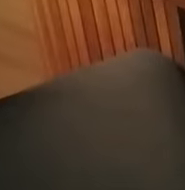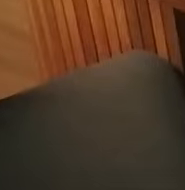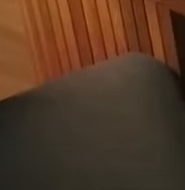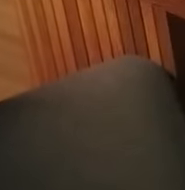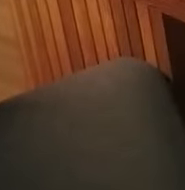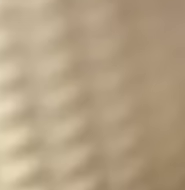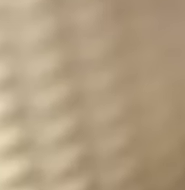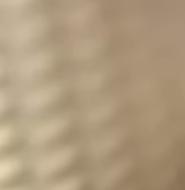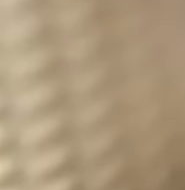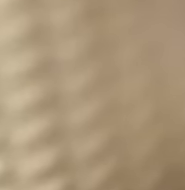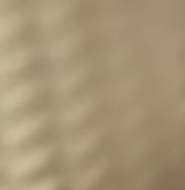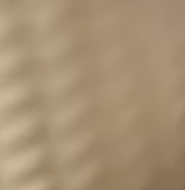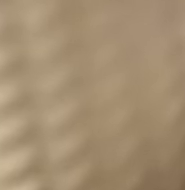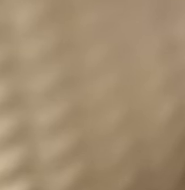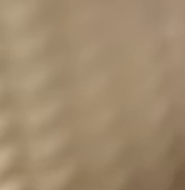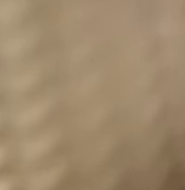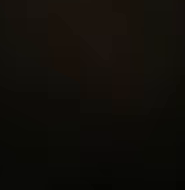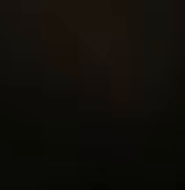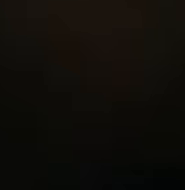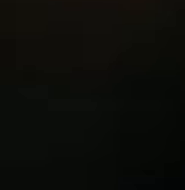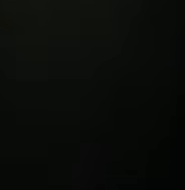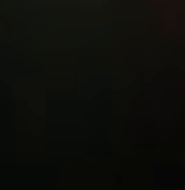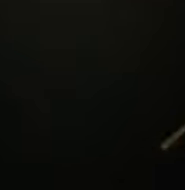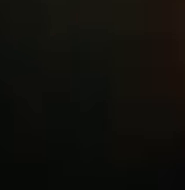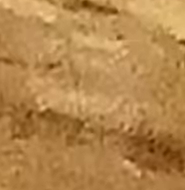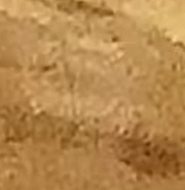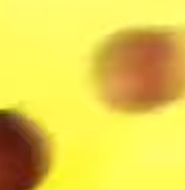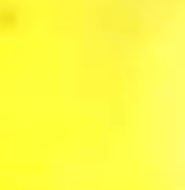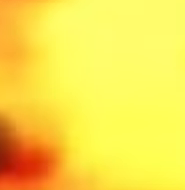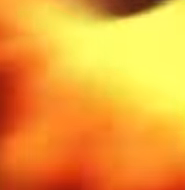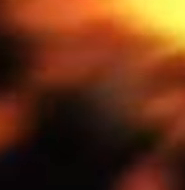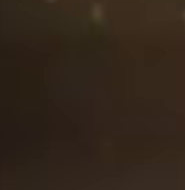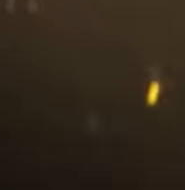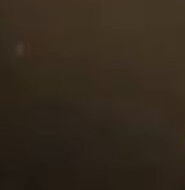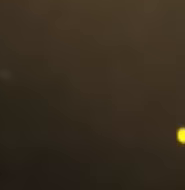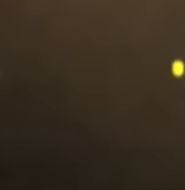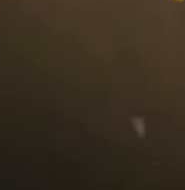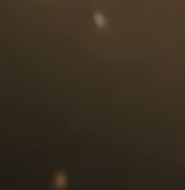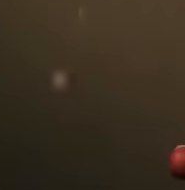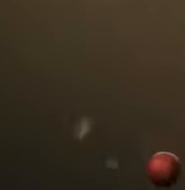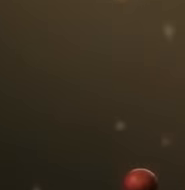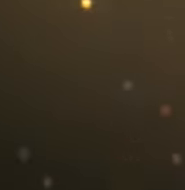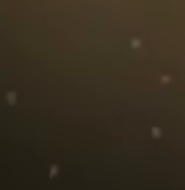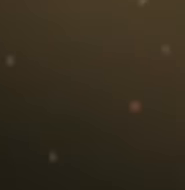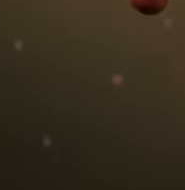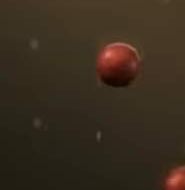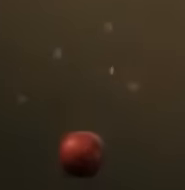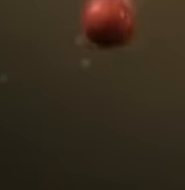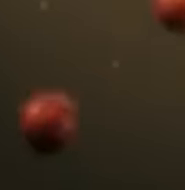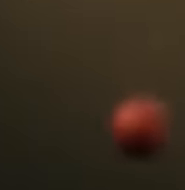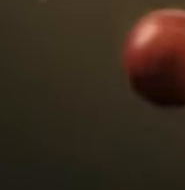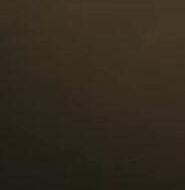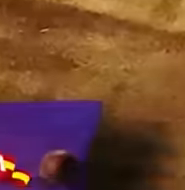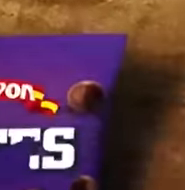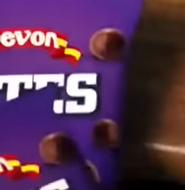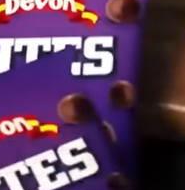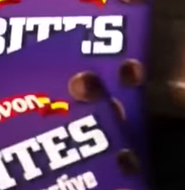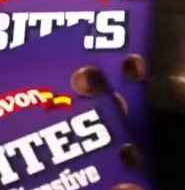One good thing has led to another. Make your taste buds go boom with Devon Digestive Bites.